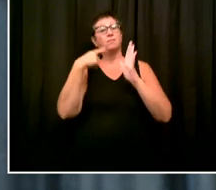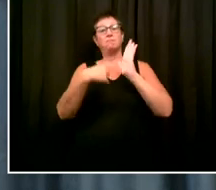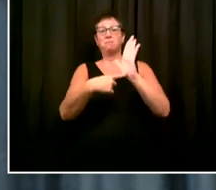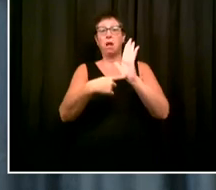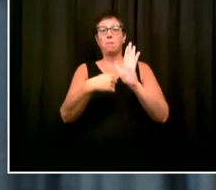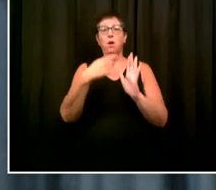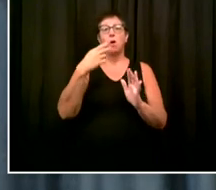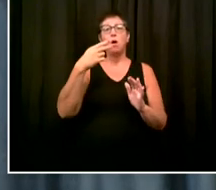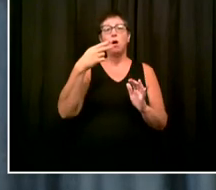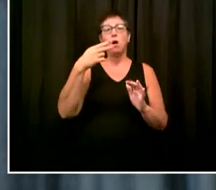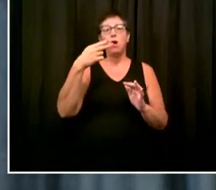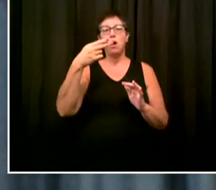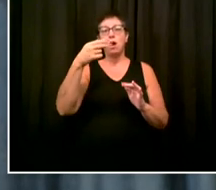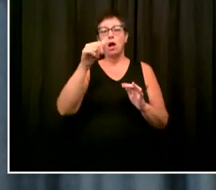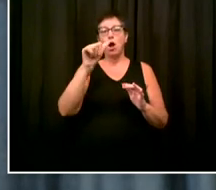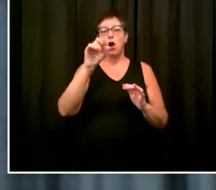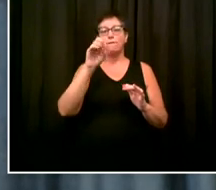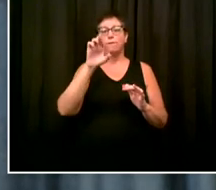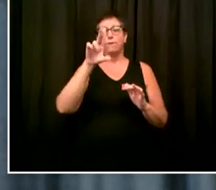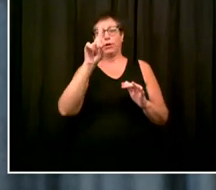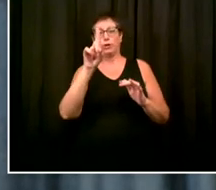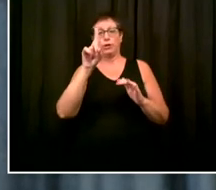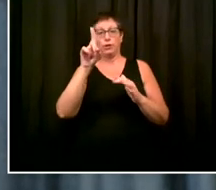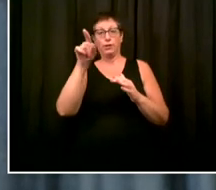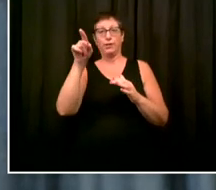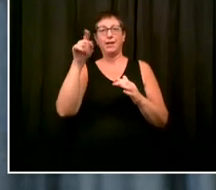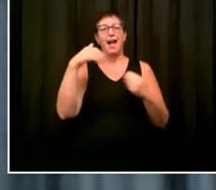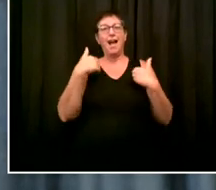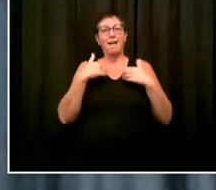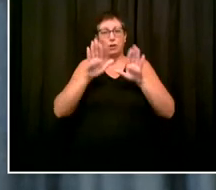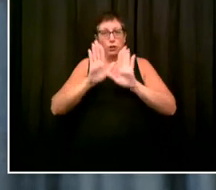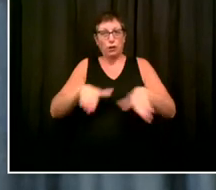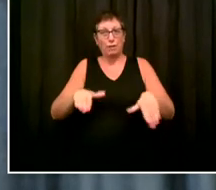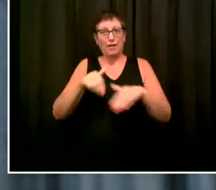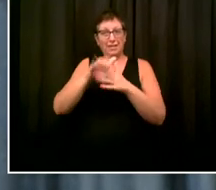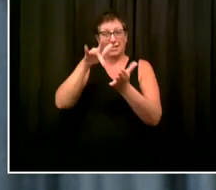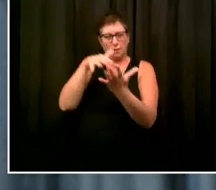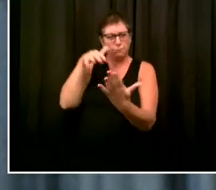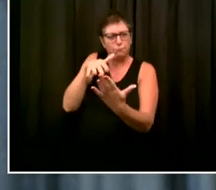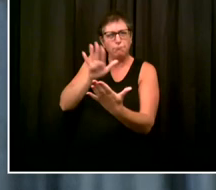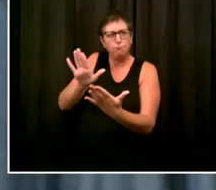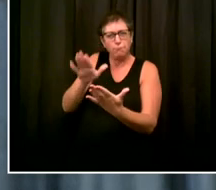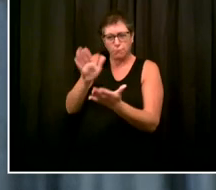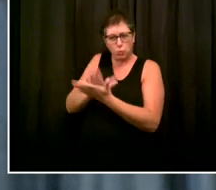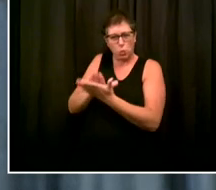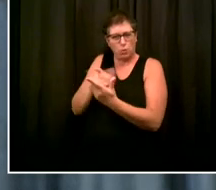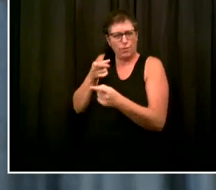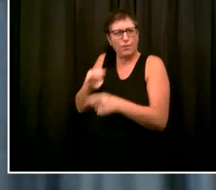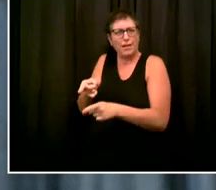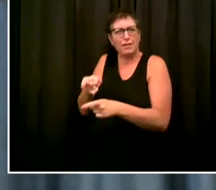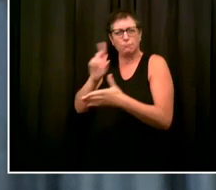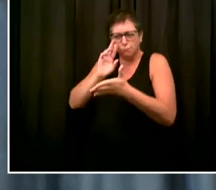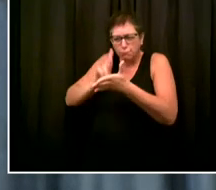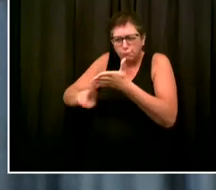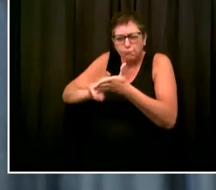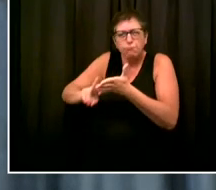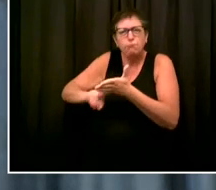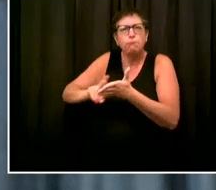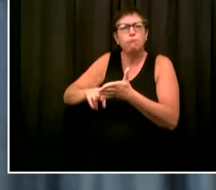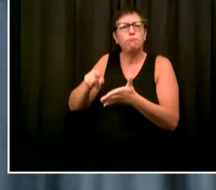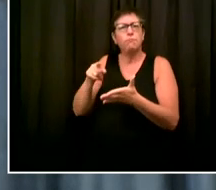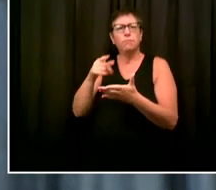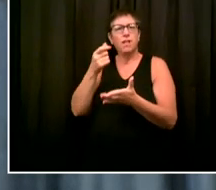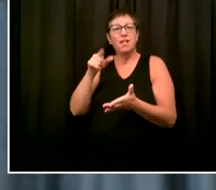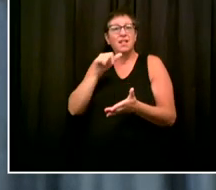actually not very new. It's just that we've taken a long time in this country to integrate it within our curriculum.